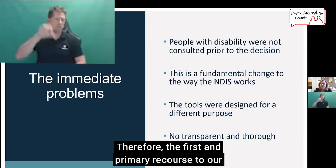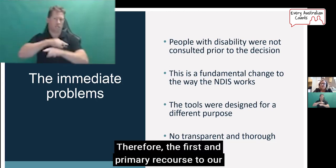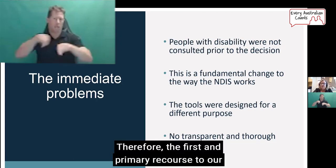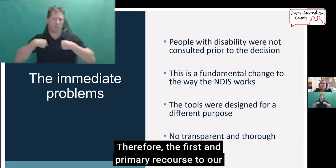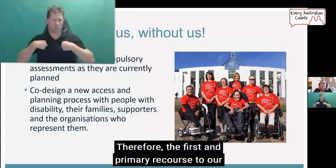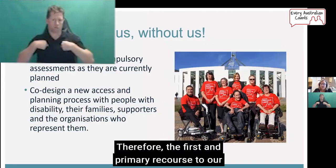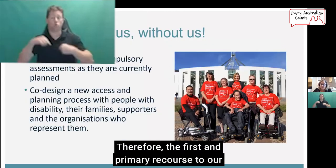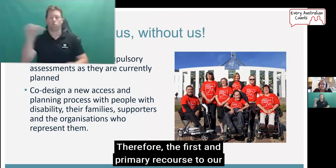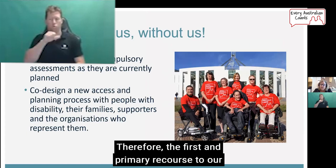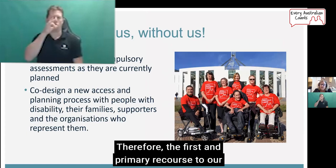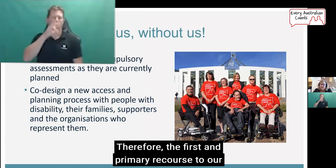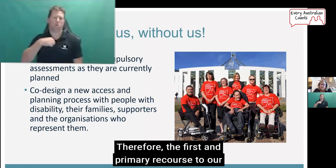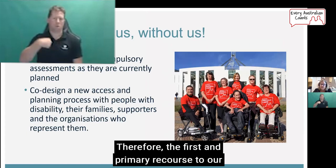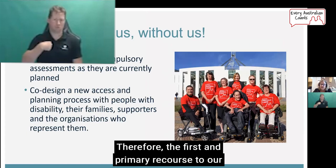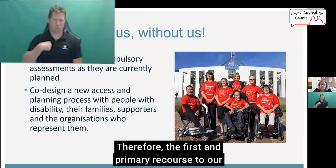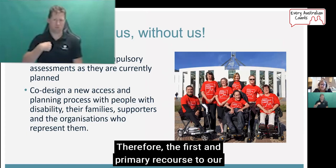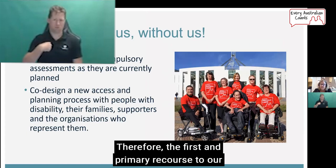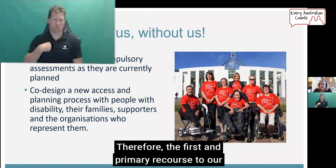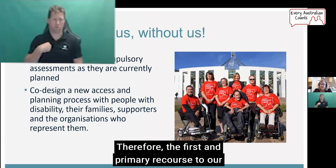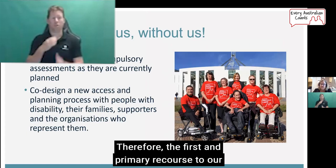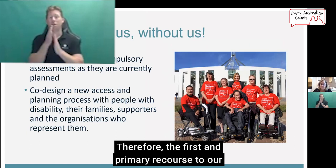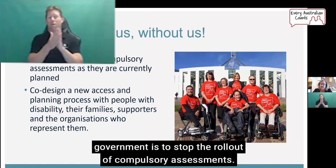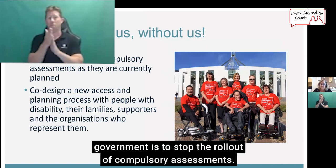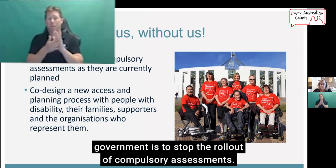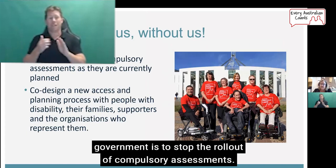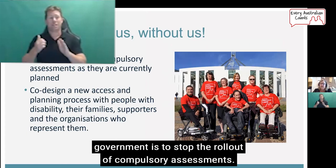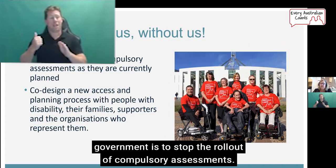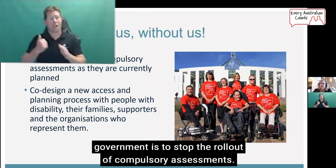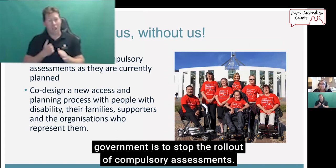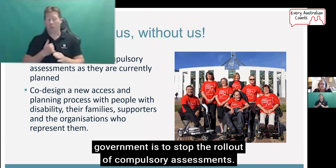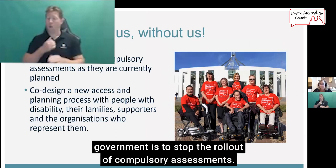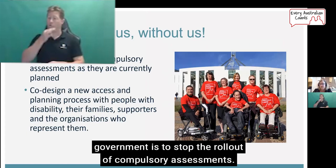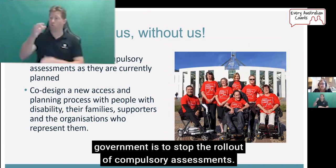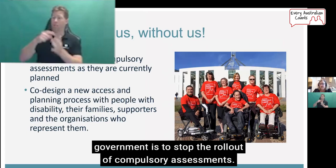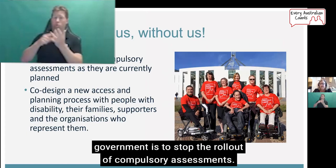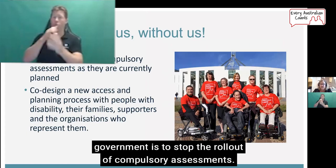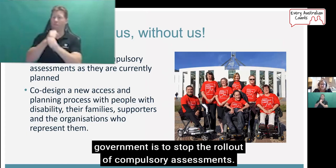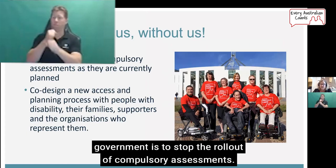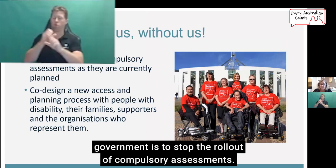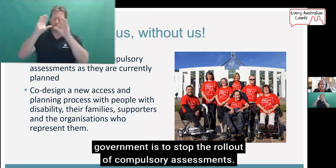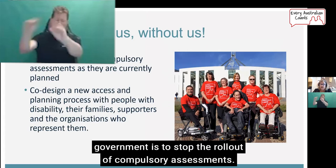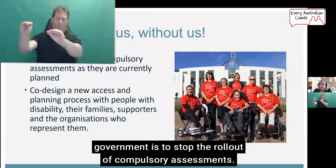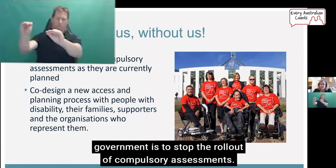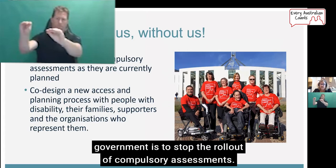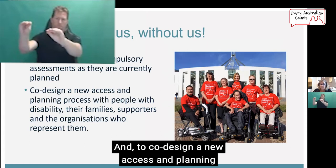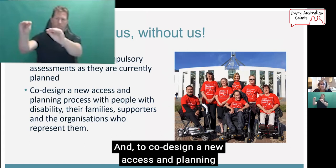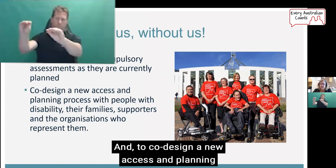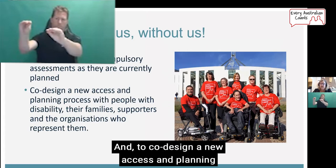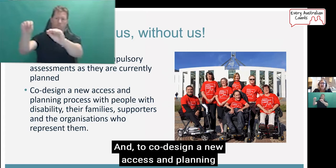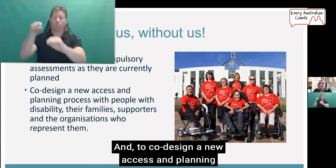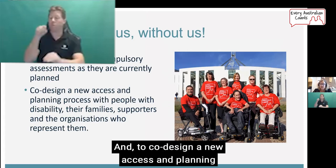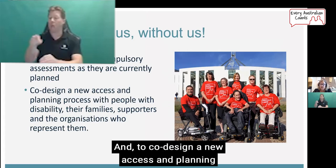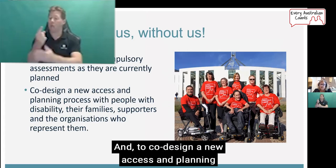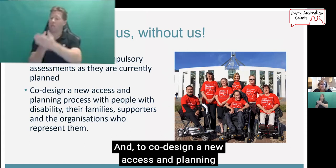Therefore, the first and primary request to our Government is to stop the rollout of compulsory assessments